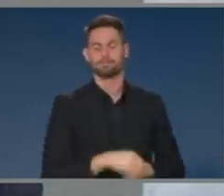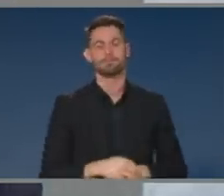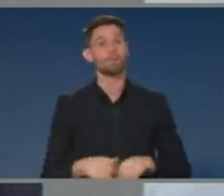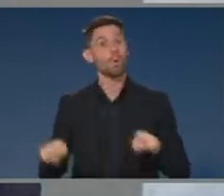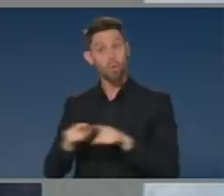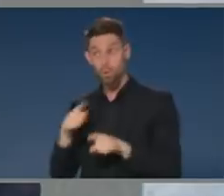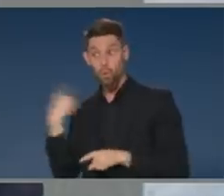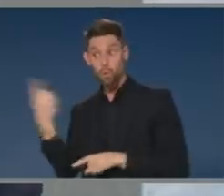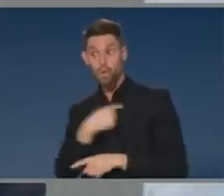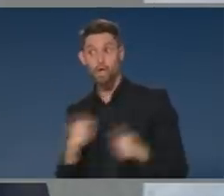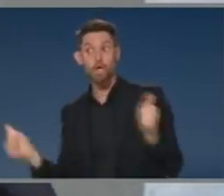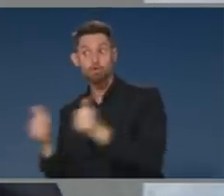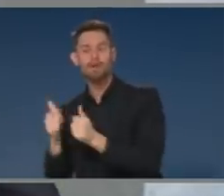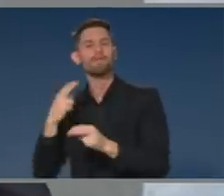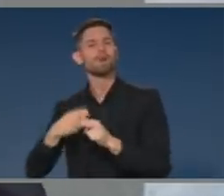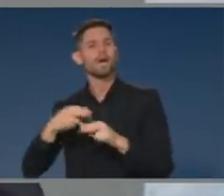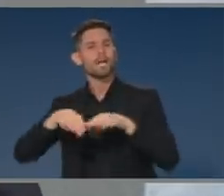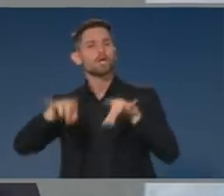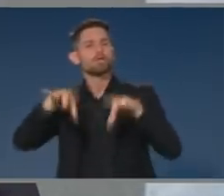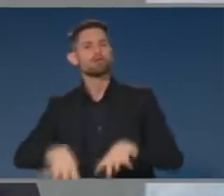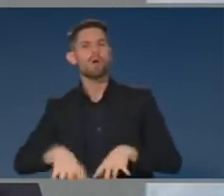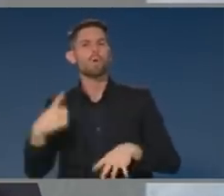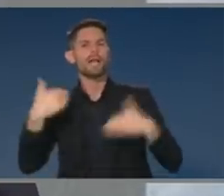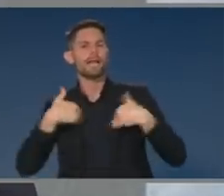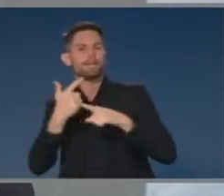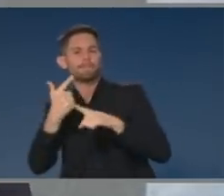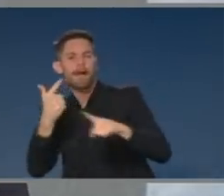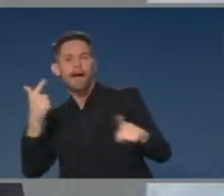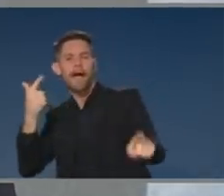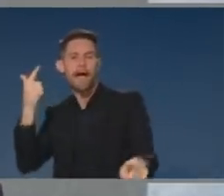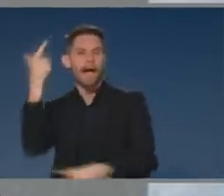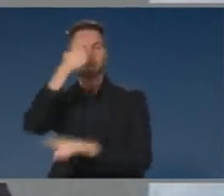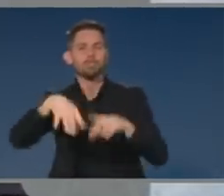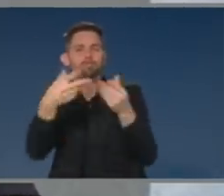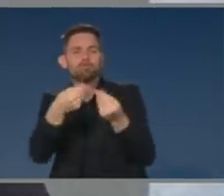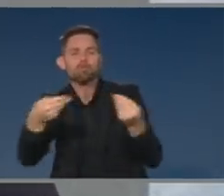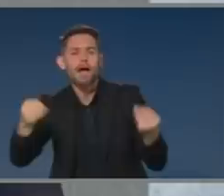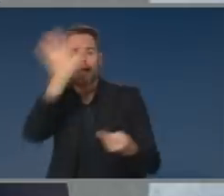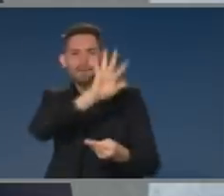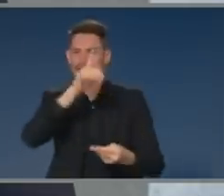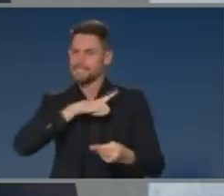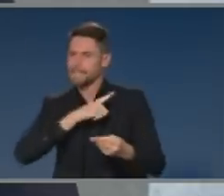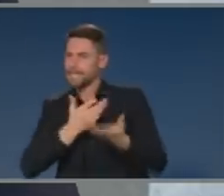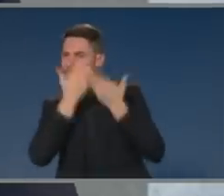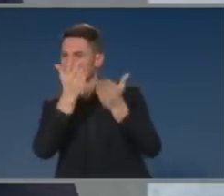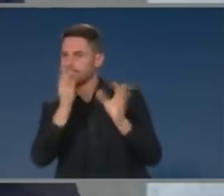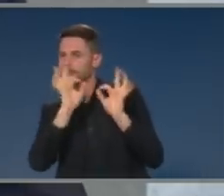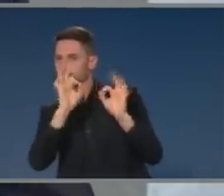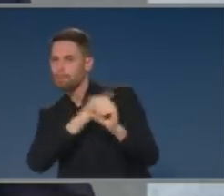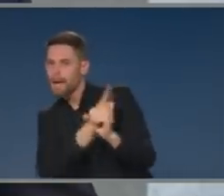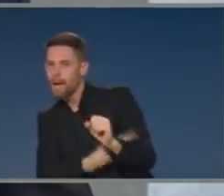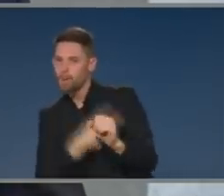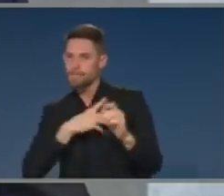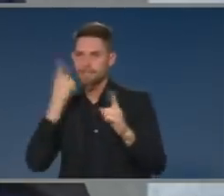to affected remote communities under those powers in partnership with the states and territories and Indigenous community